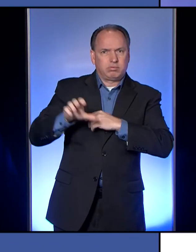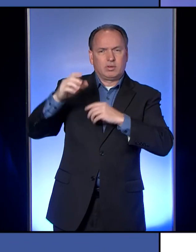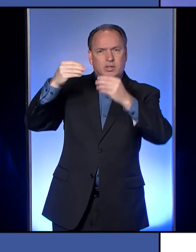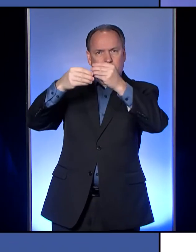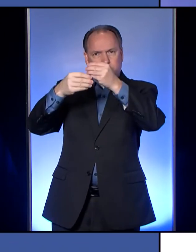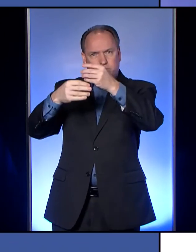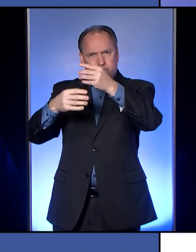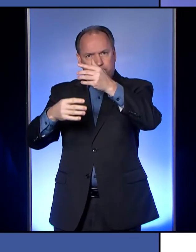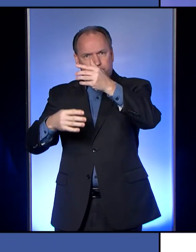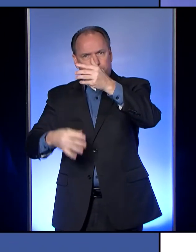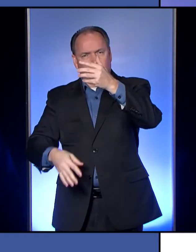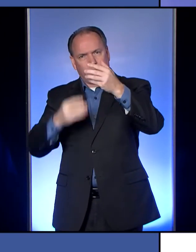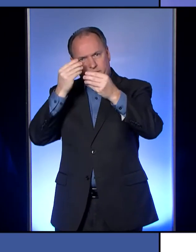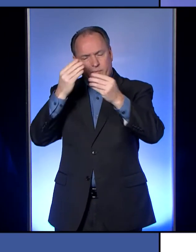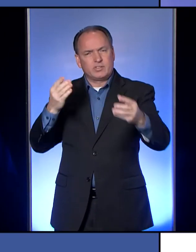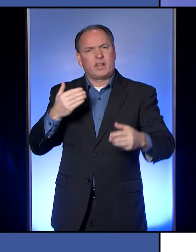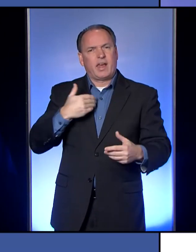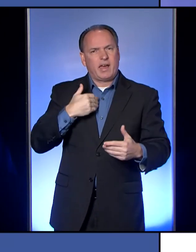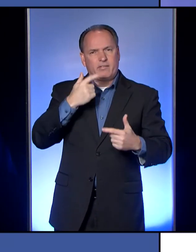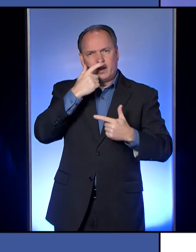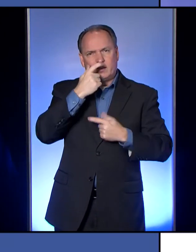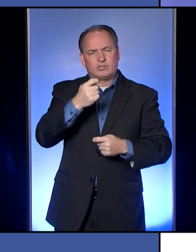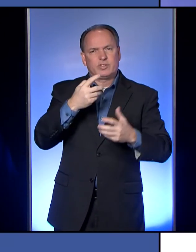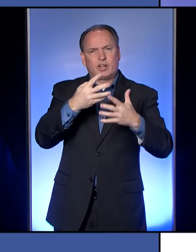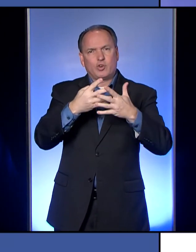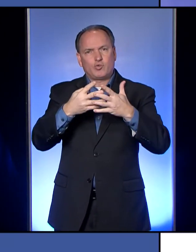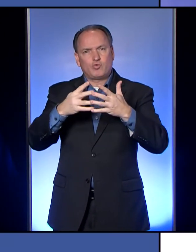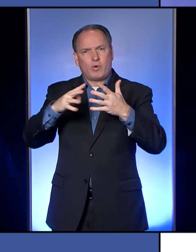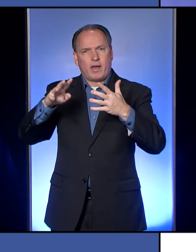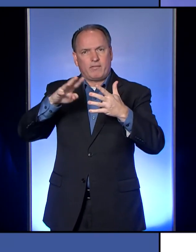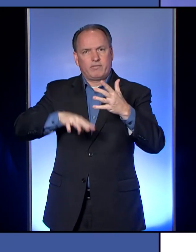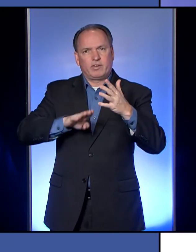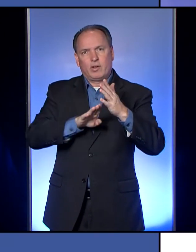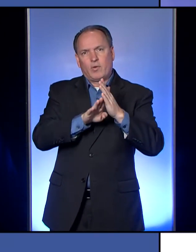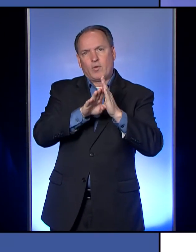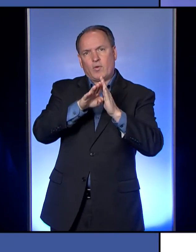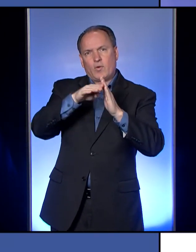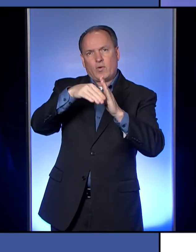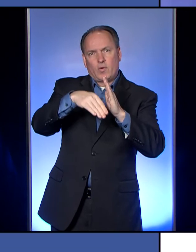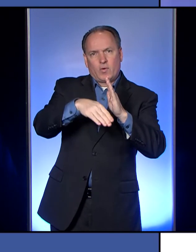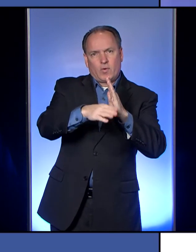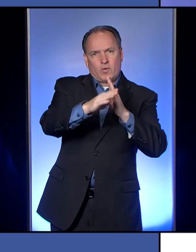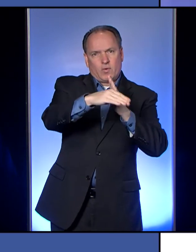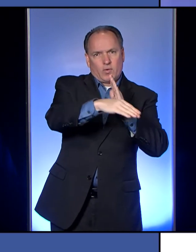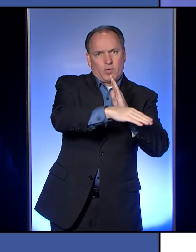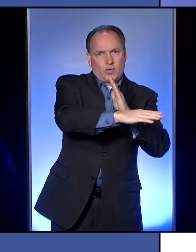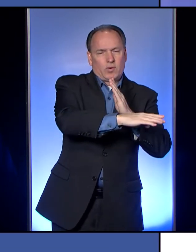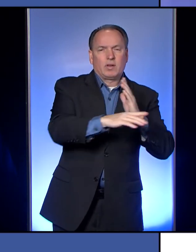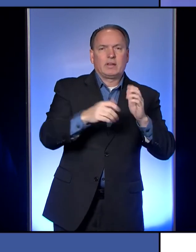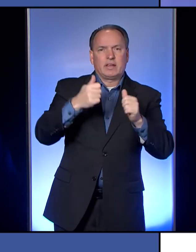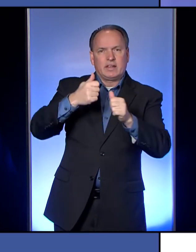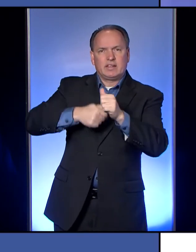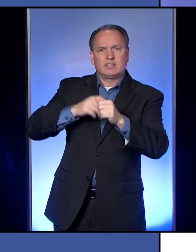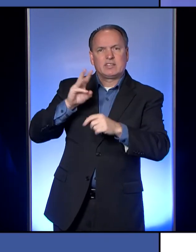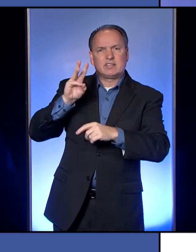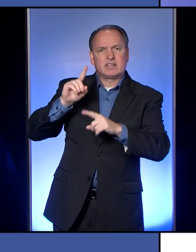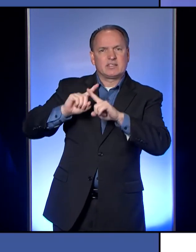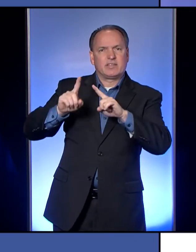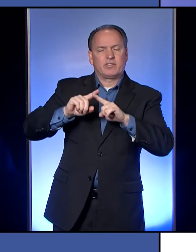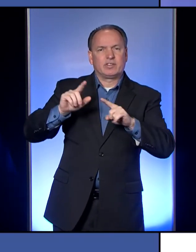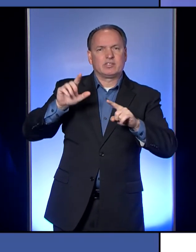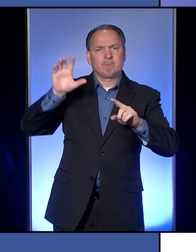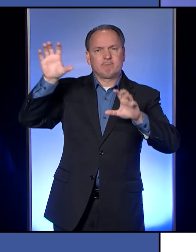information, they have an interesting graph that shows the cases by, I think there's six different geographical